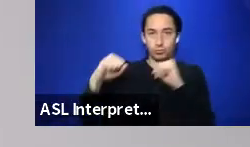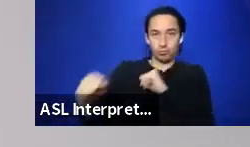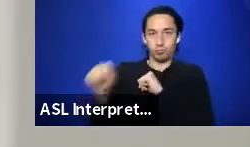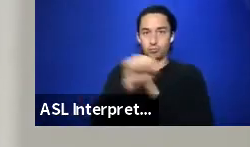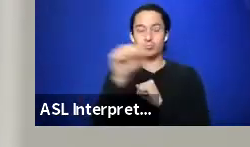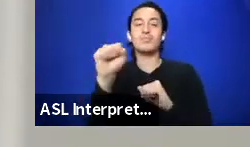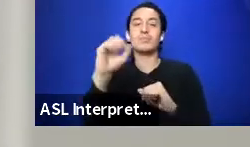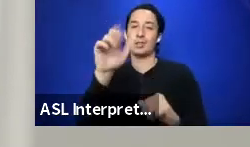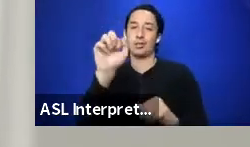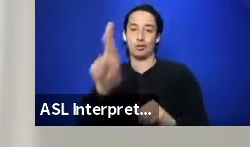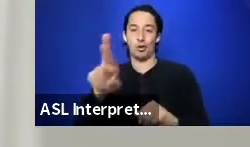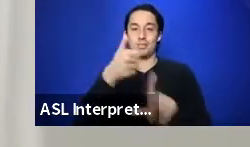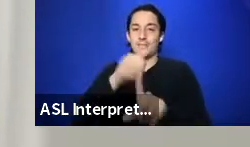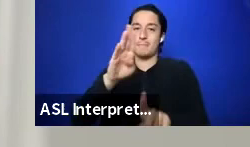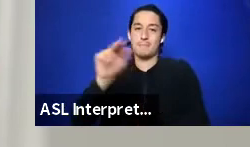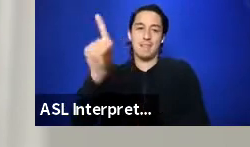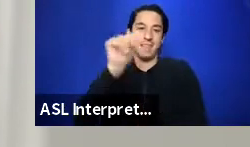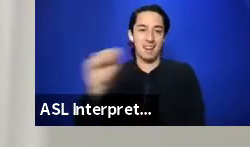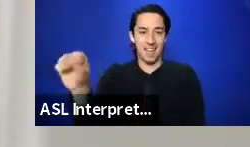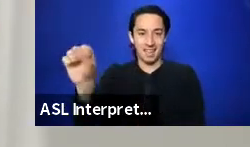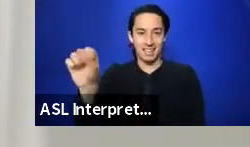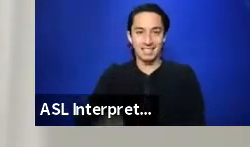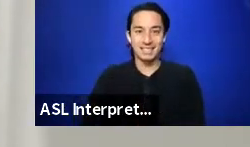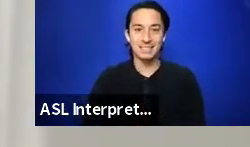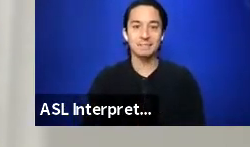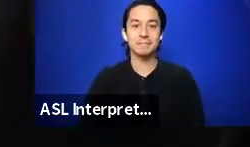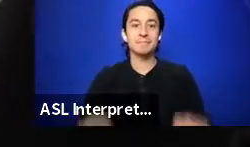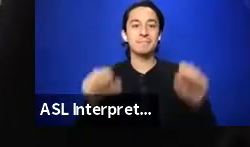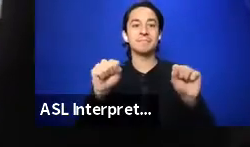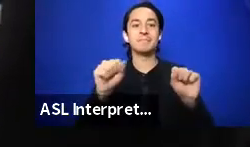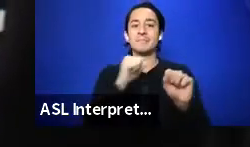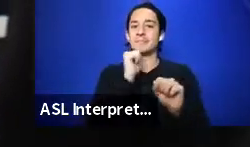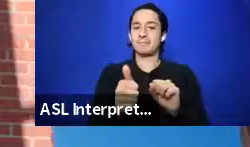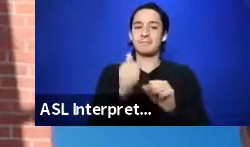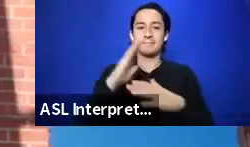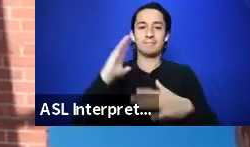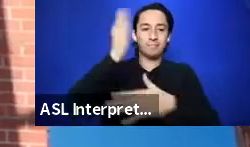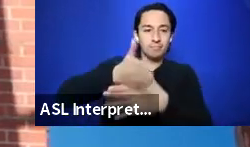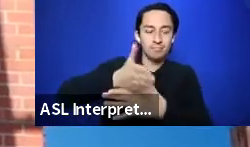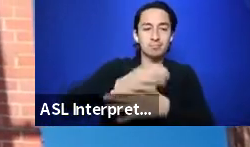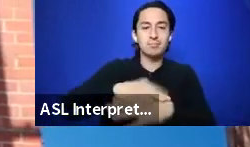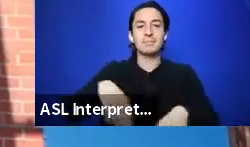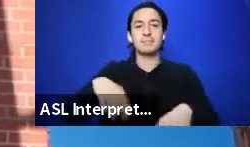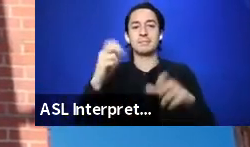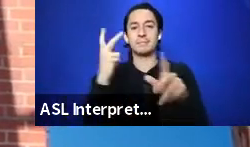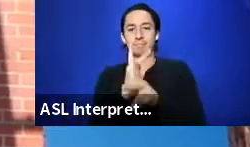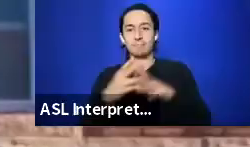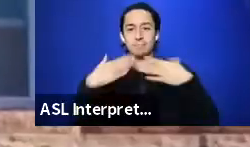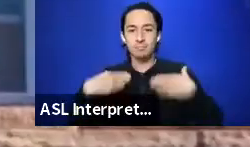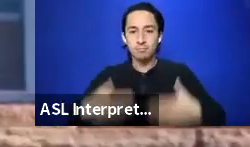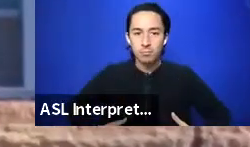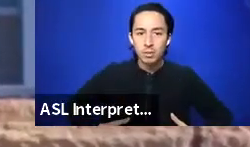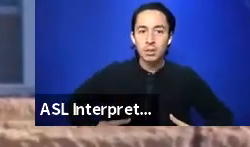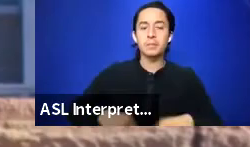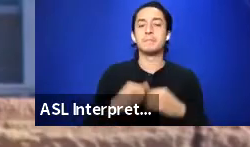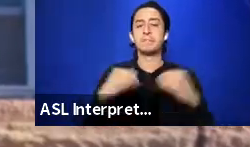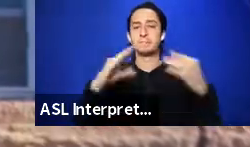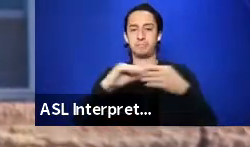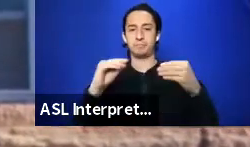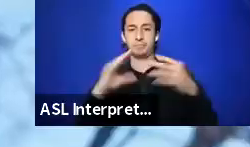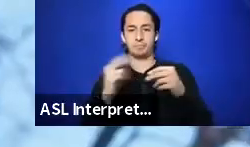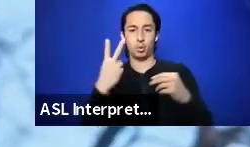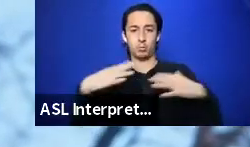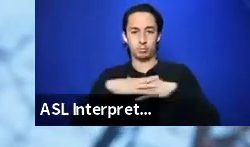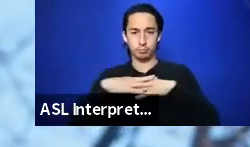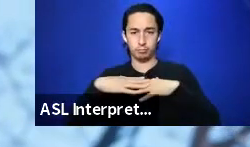badass this is not to entertain but to intervene hit the veins into bodies and into brains shift the system and the mental